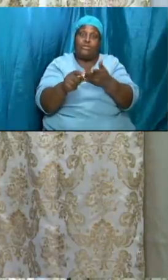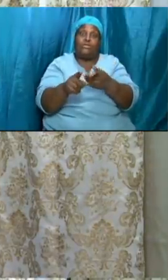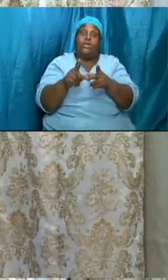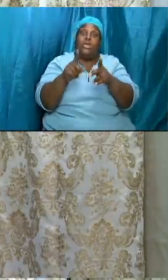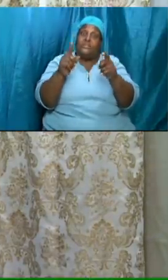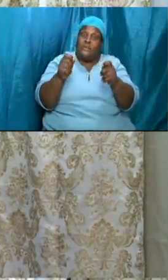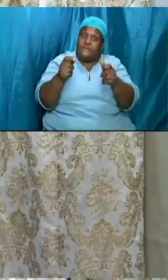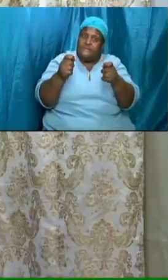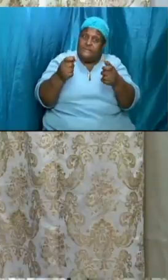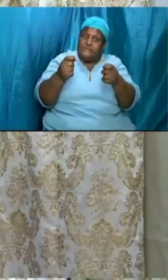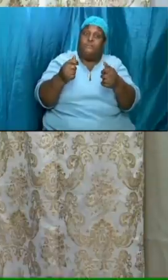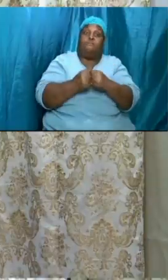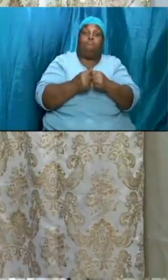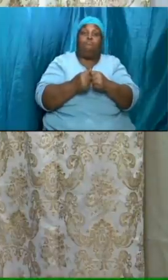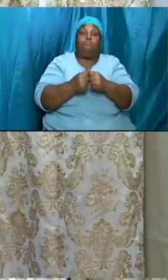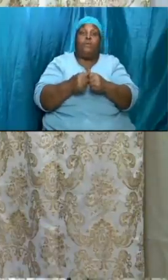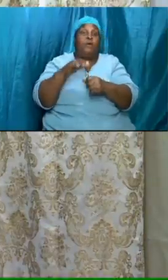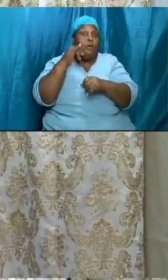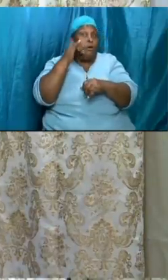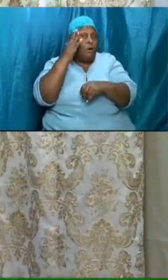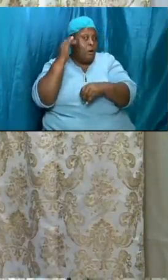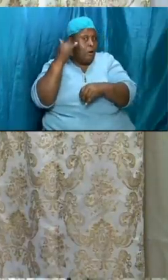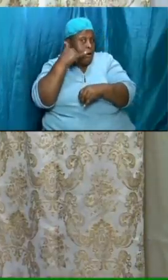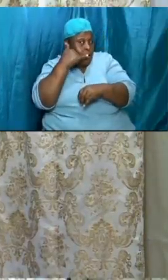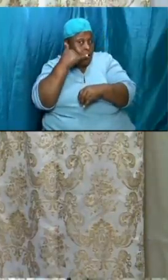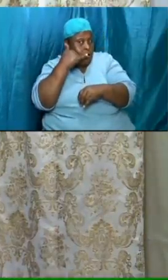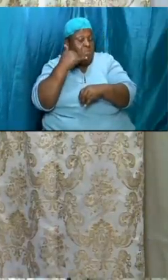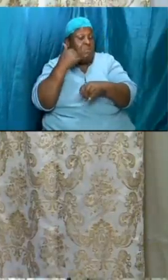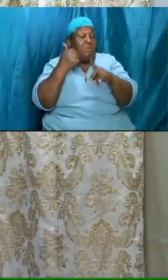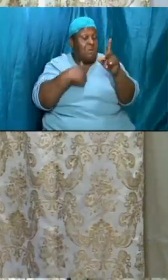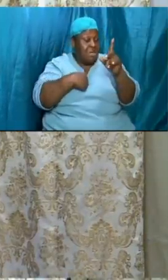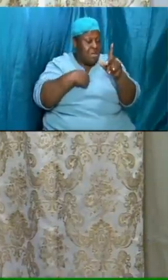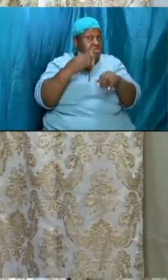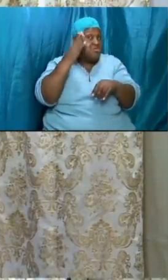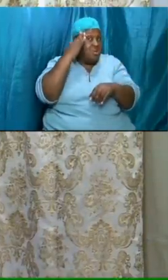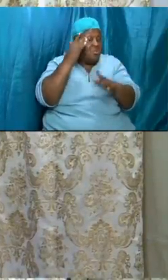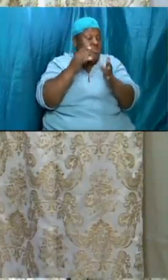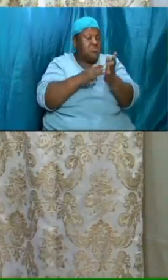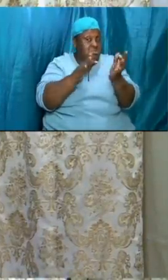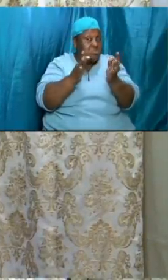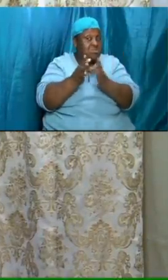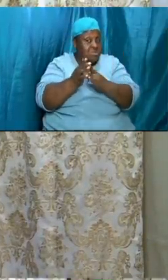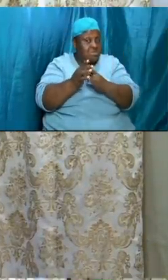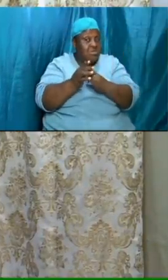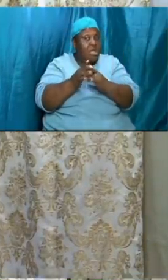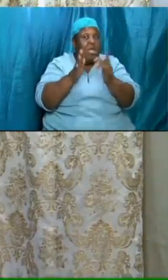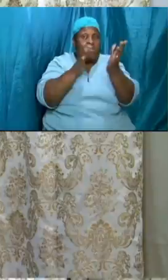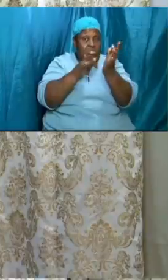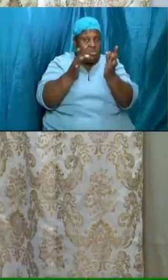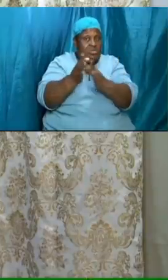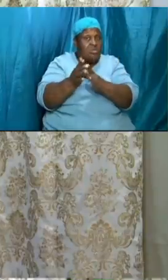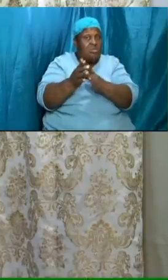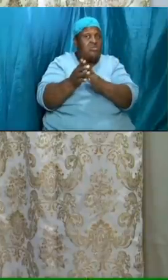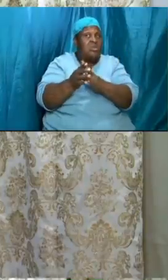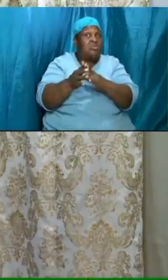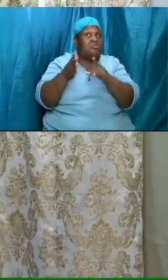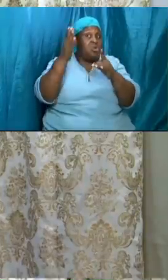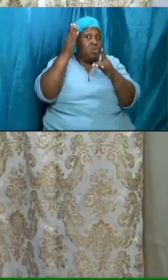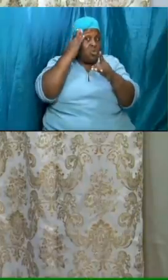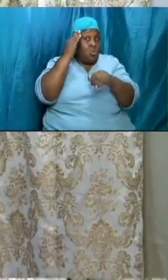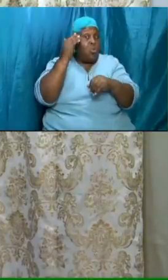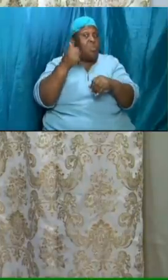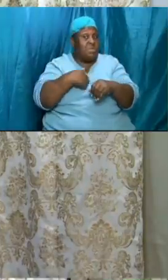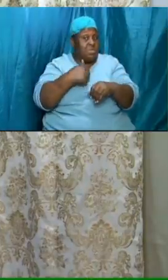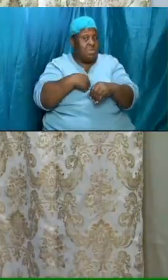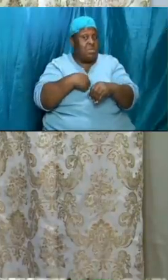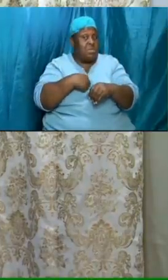each other i shall know him i shall know him when redeemed by his side i shall